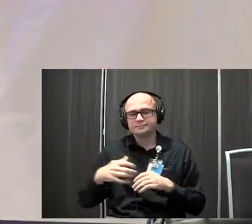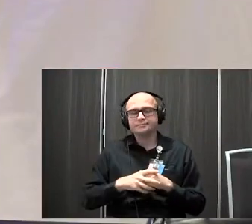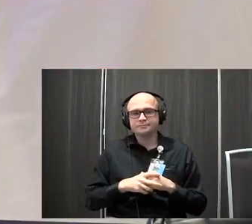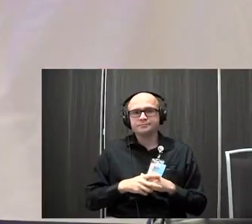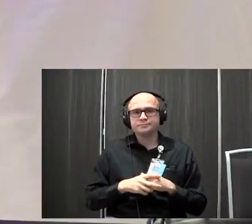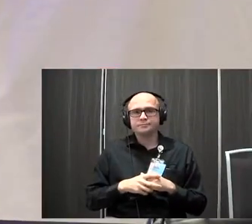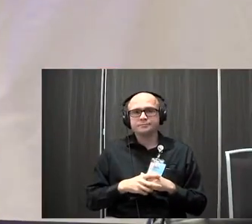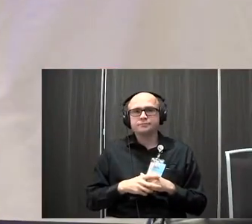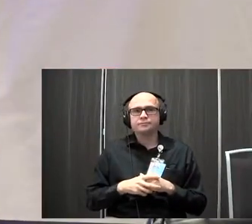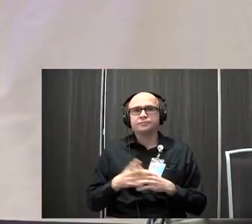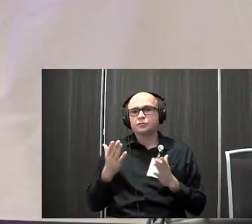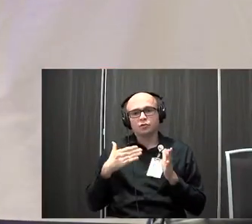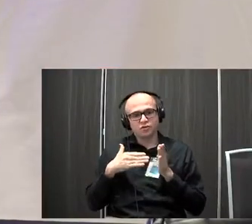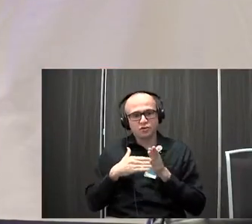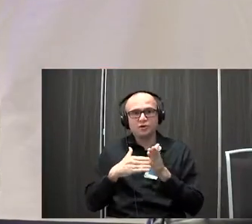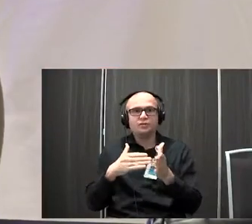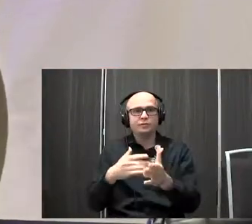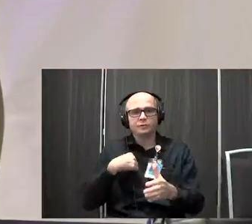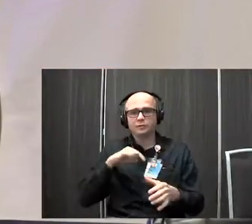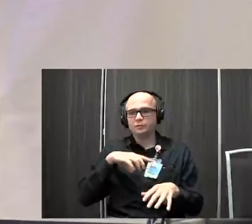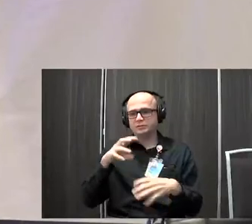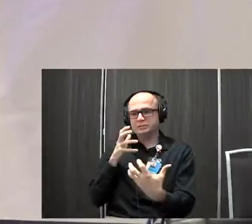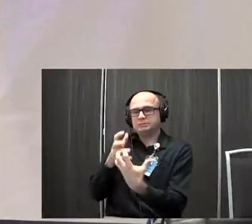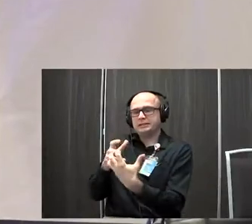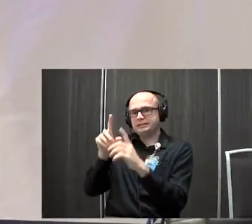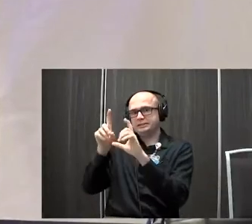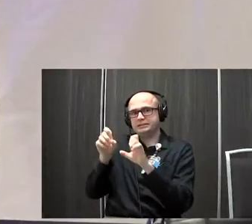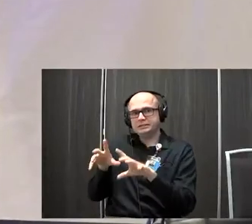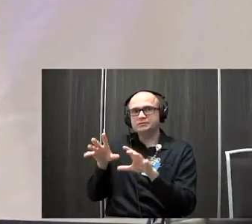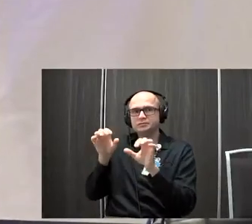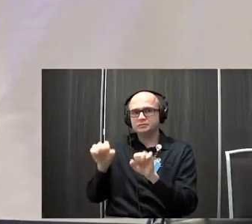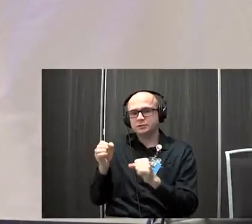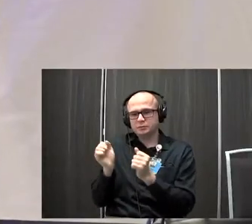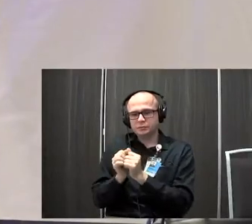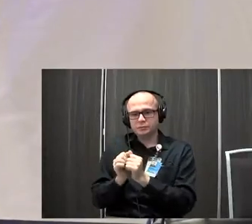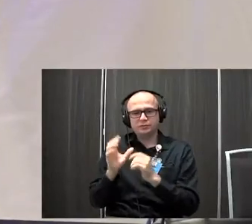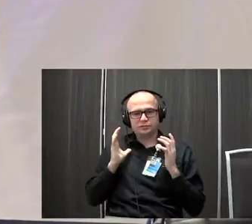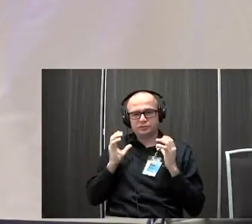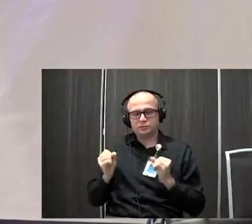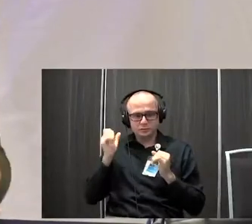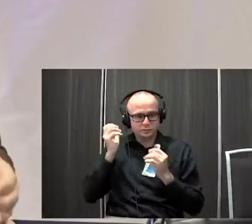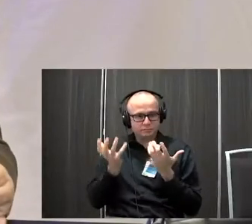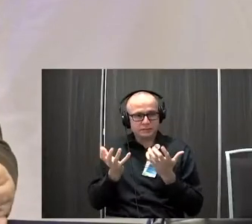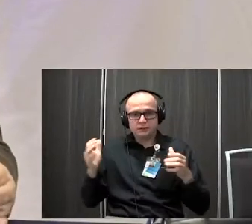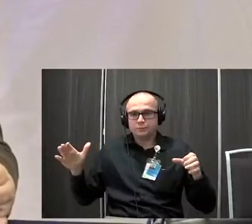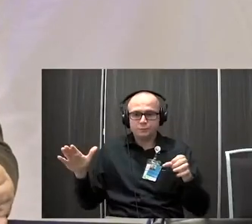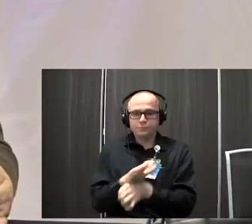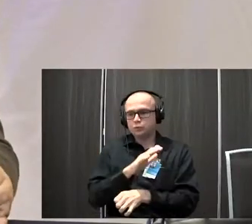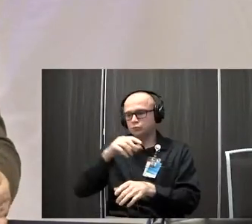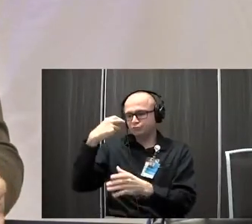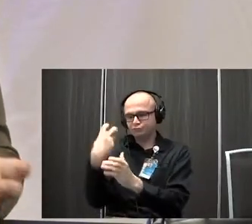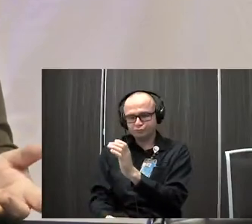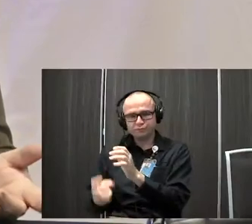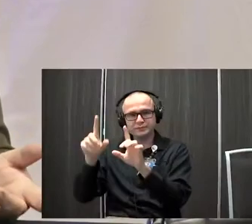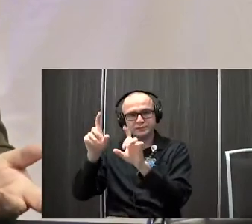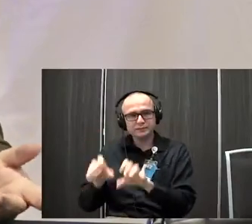So in a lot of cases, we just adapt the test battery so that we're able to test kids with charge syndrome. So they may not get the full test that everybody else gets.